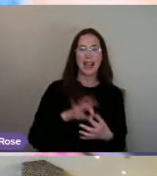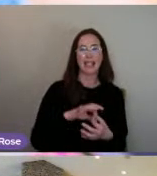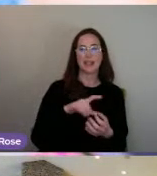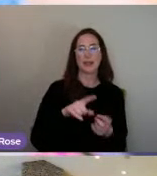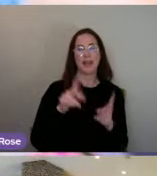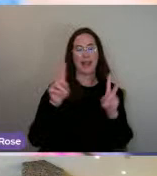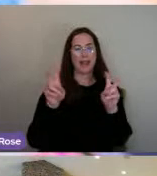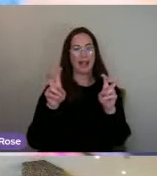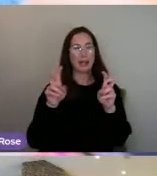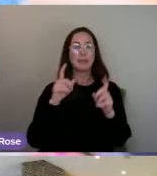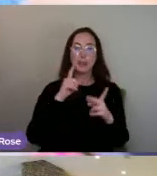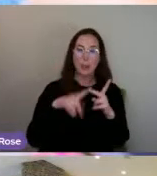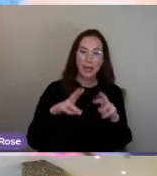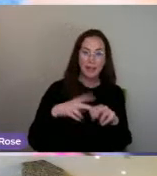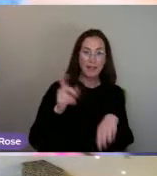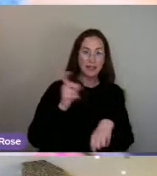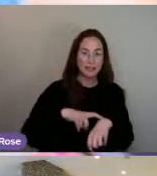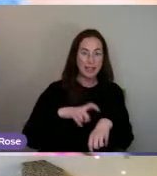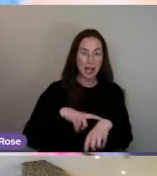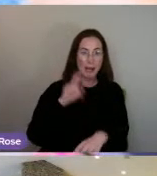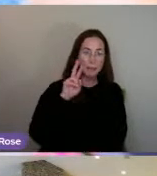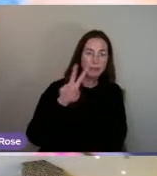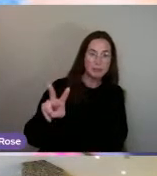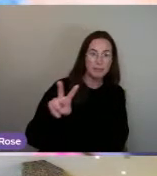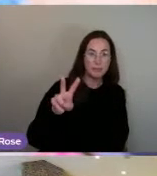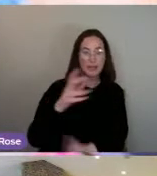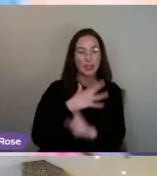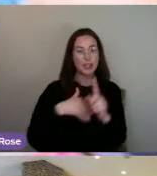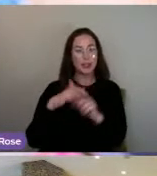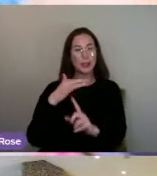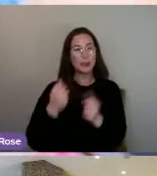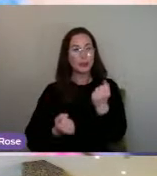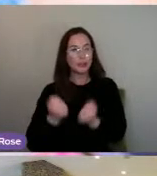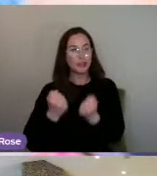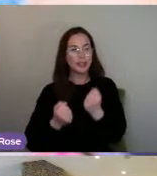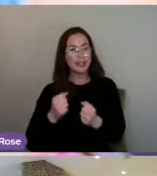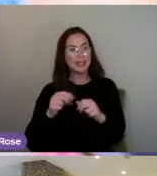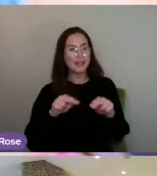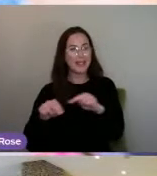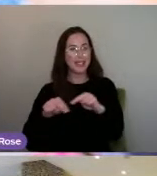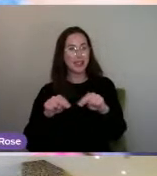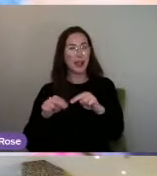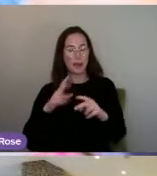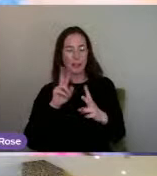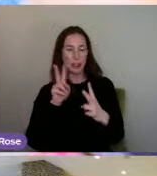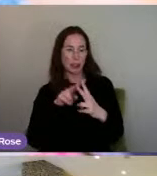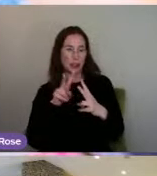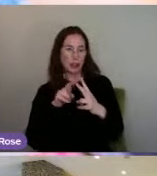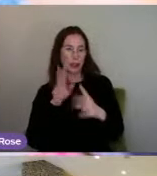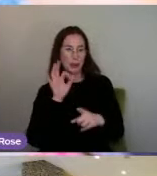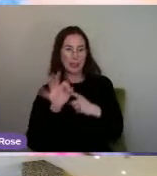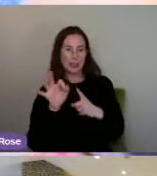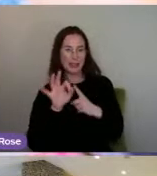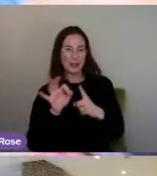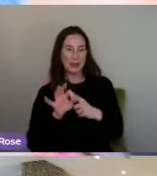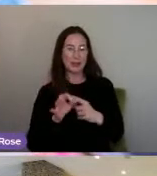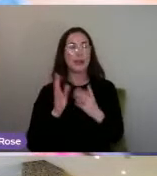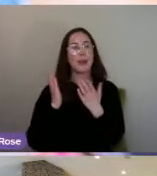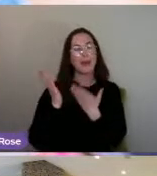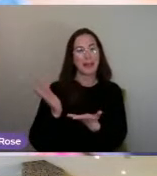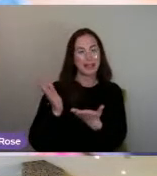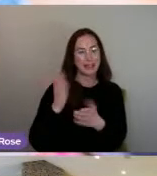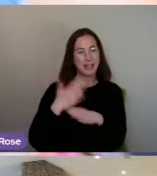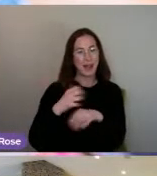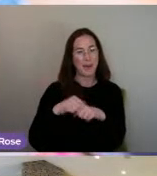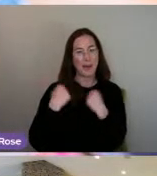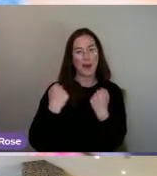if you get a chance, check out the social justice video. It's really interesting. We've got two interviews on there. And this is the workshop